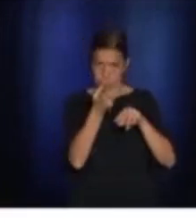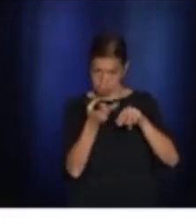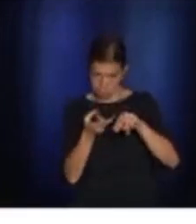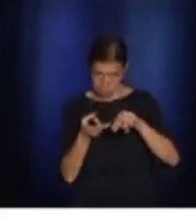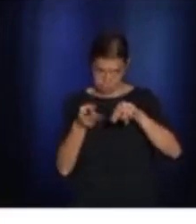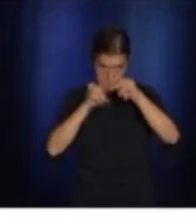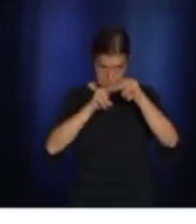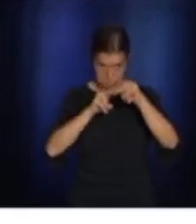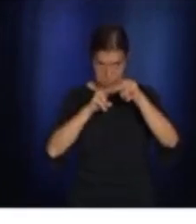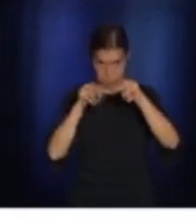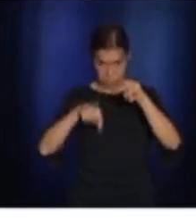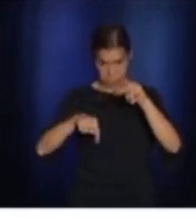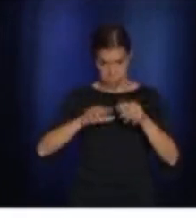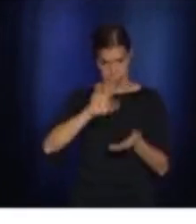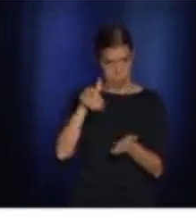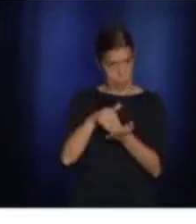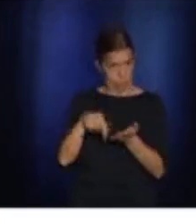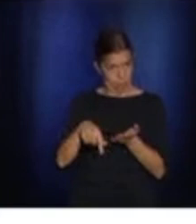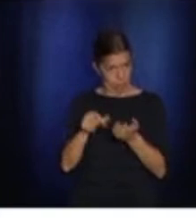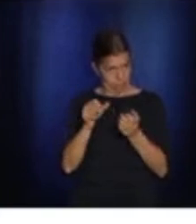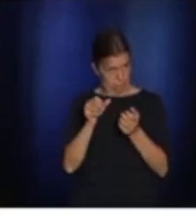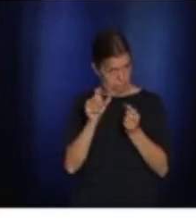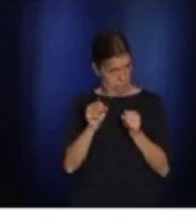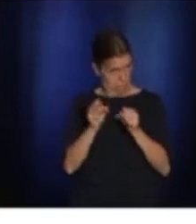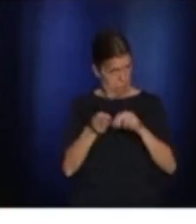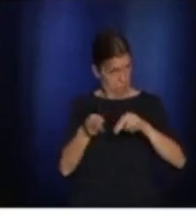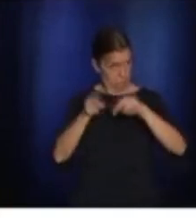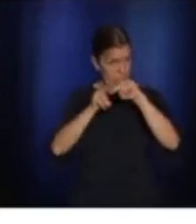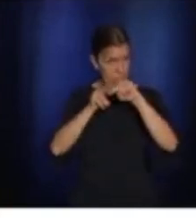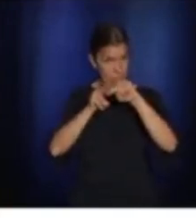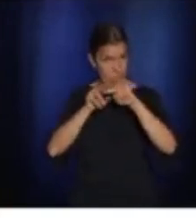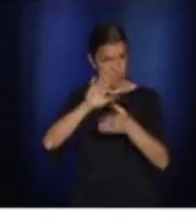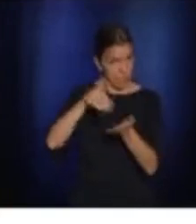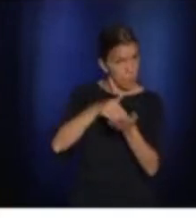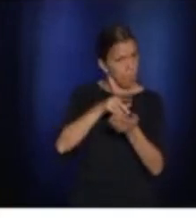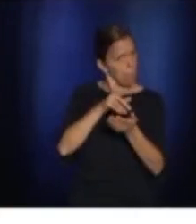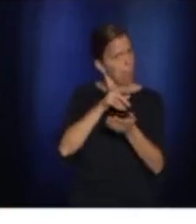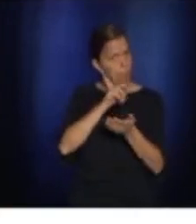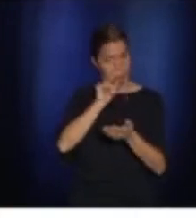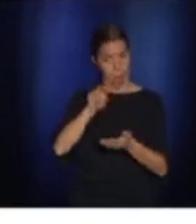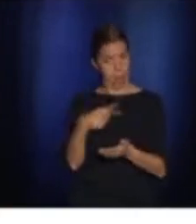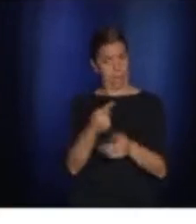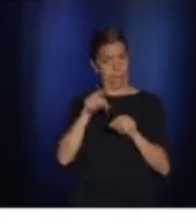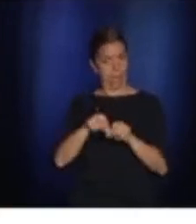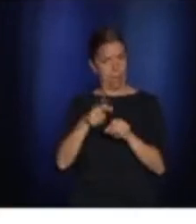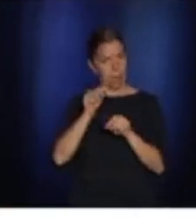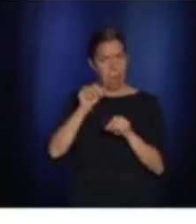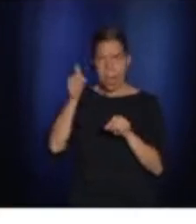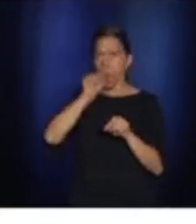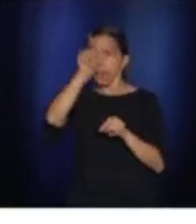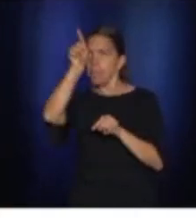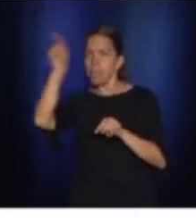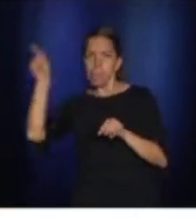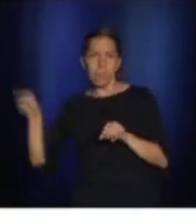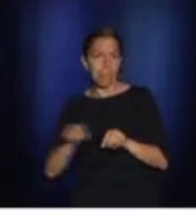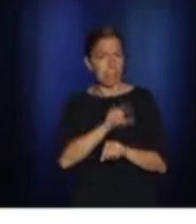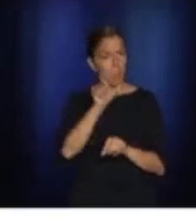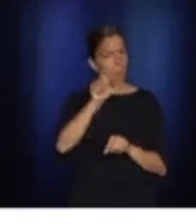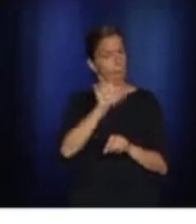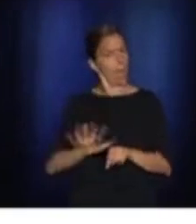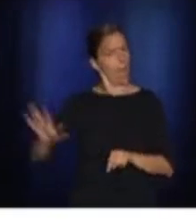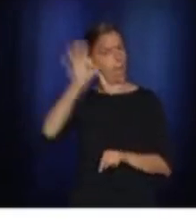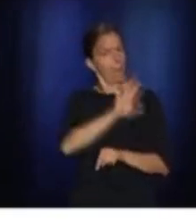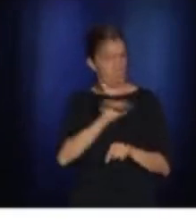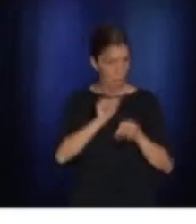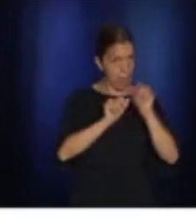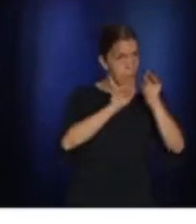spread out in many different regions. Can you give us a better explanation of the increases over the last two